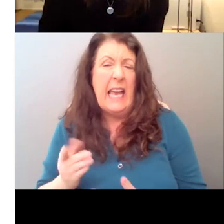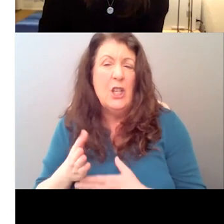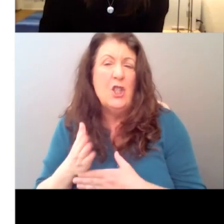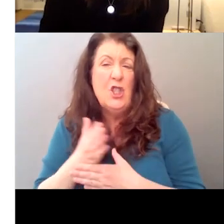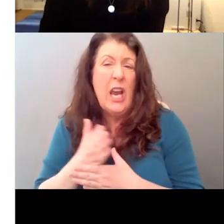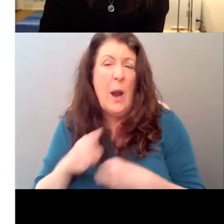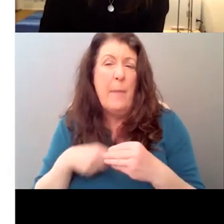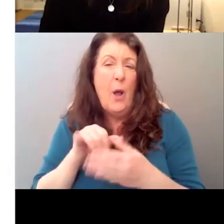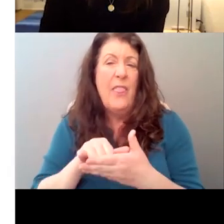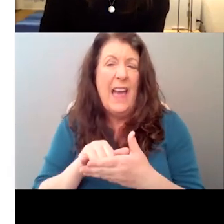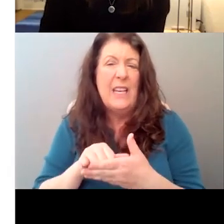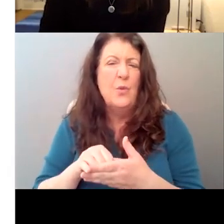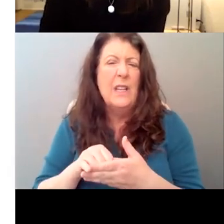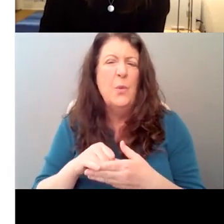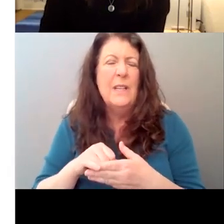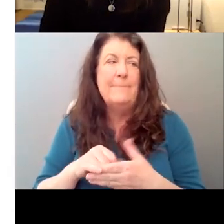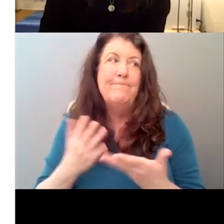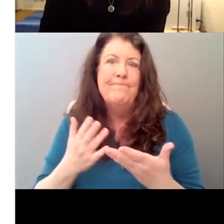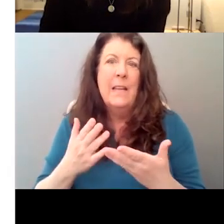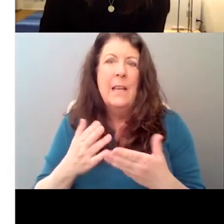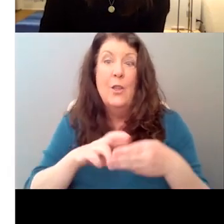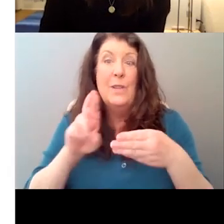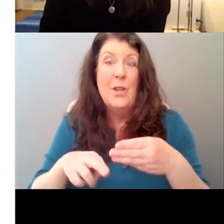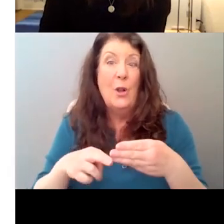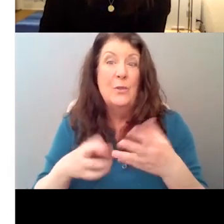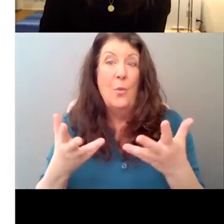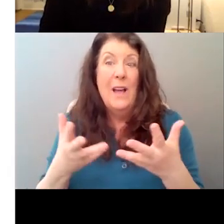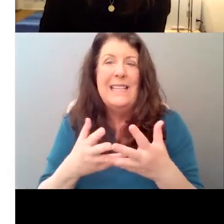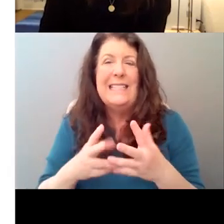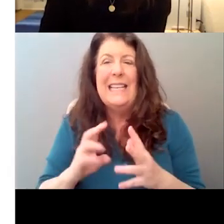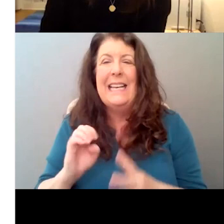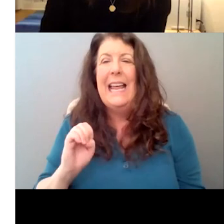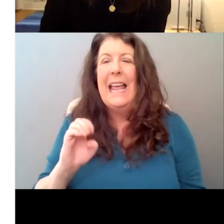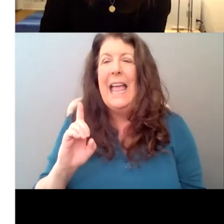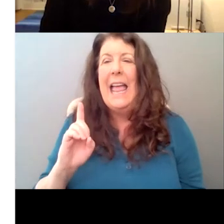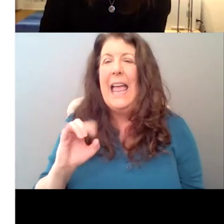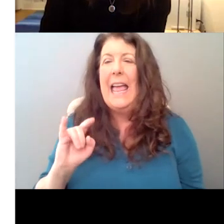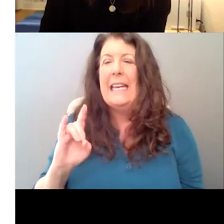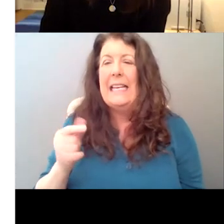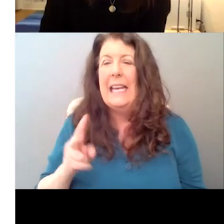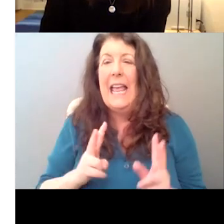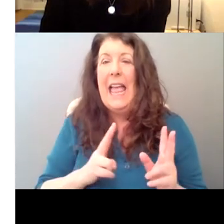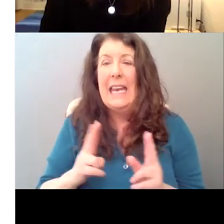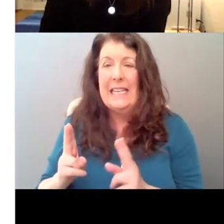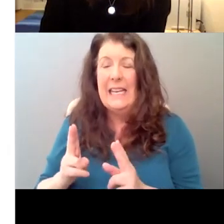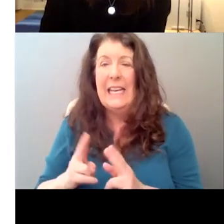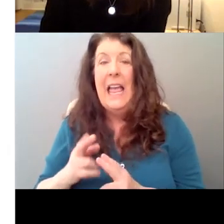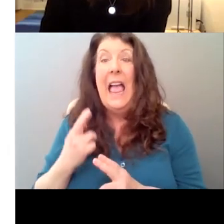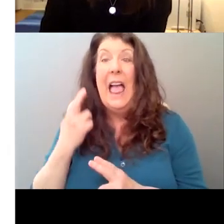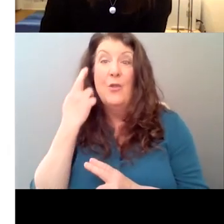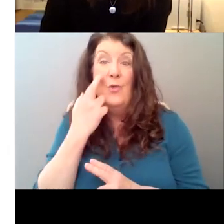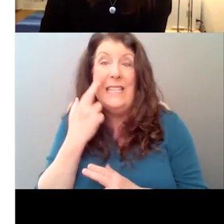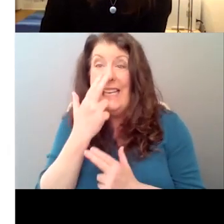editing because what actually makes this moment funny is that the main title smash cuts her off